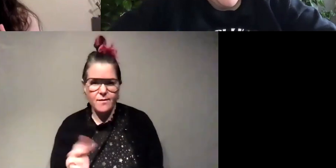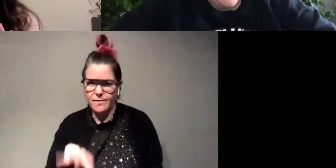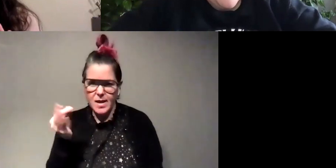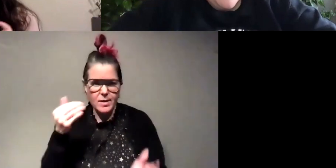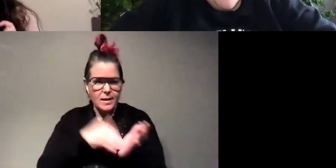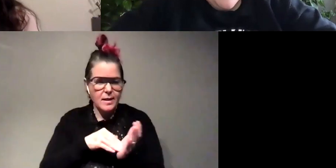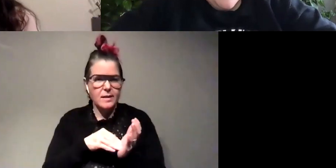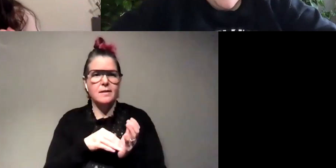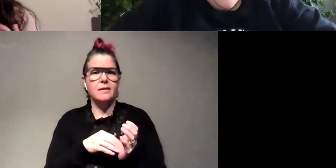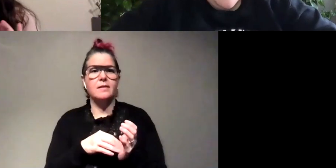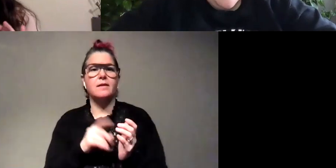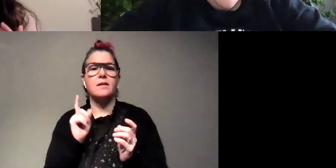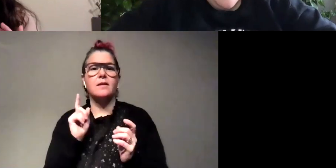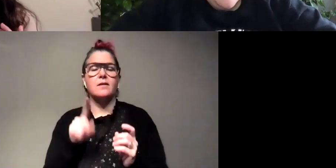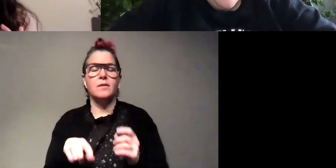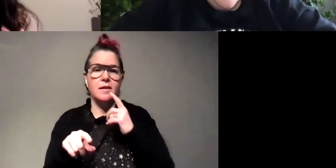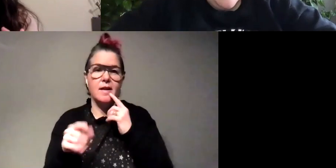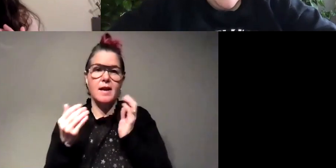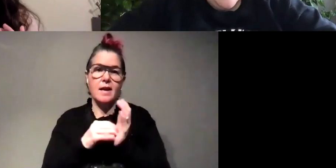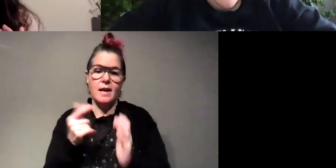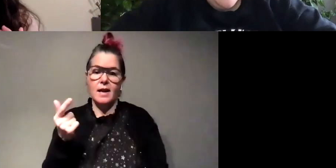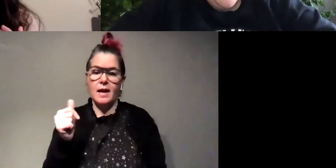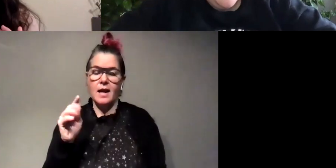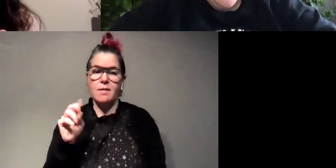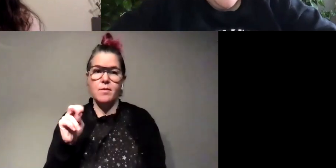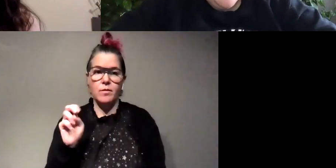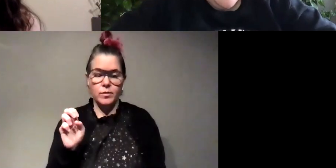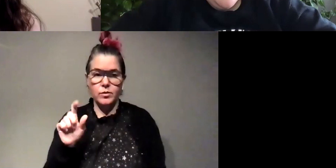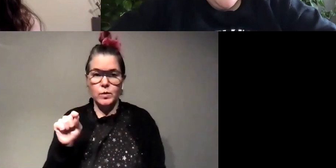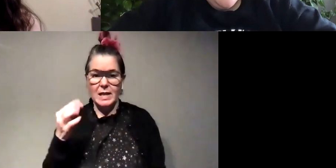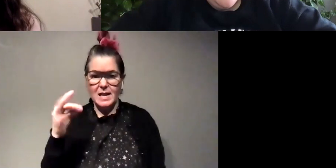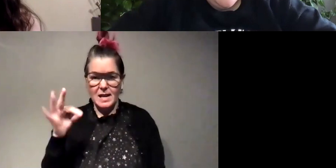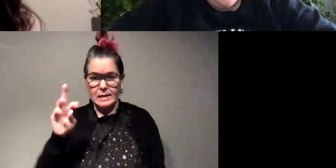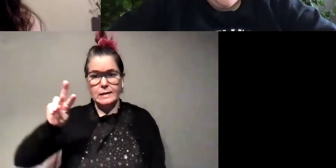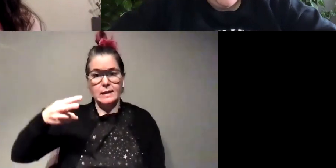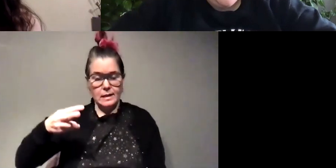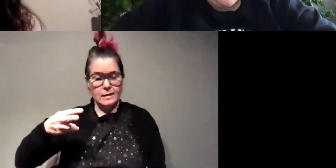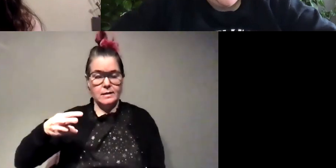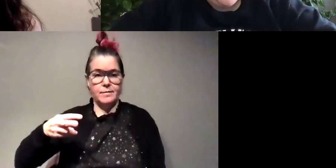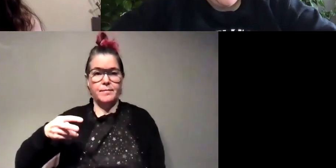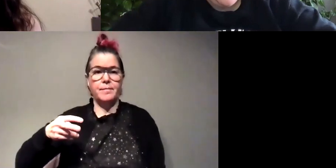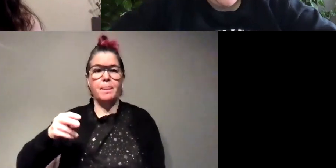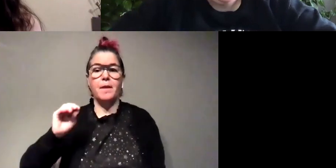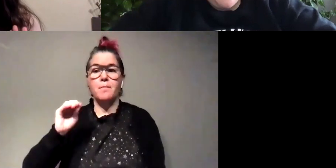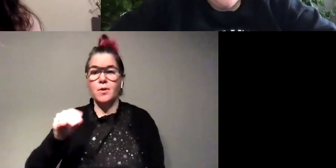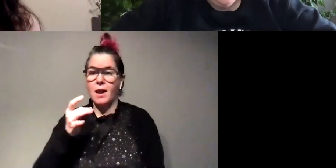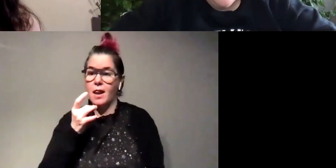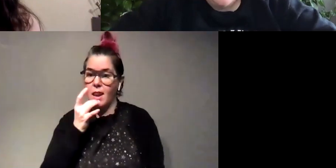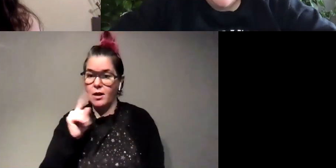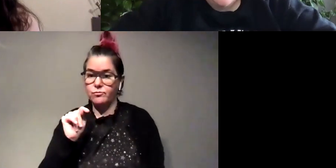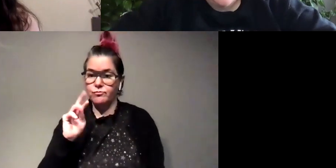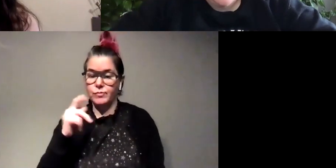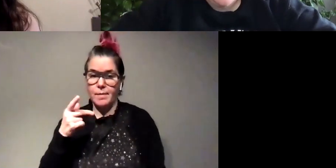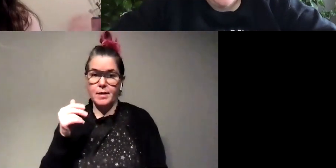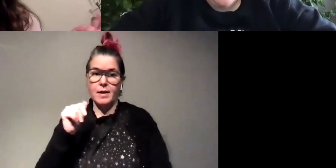then i went to gabon in 2019 for a second time and we put the light traps out again